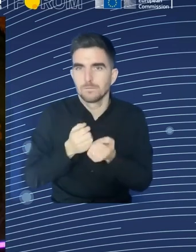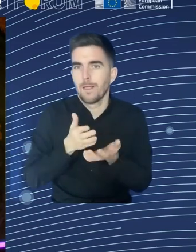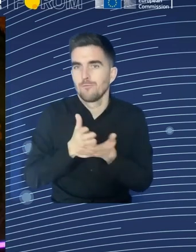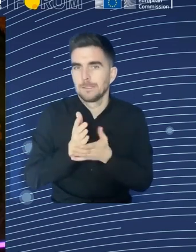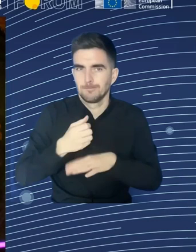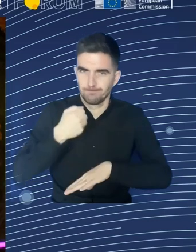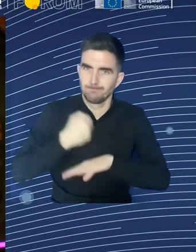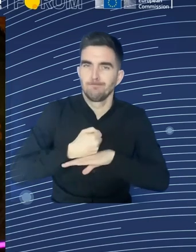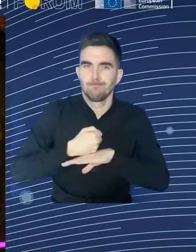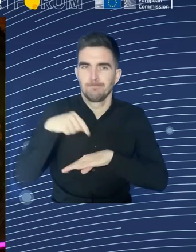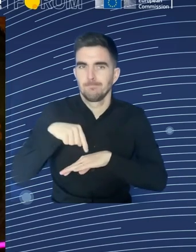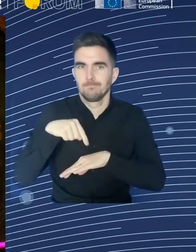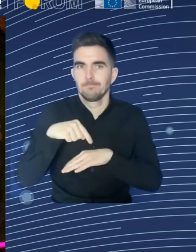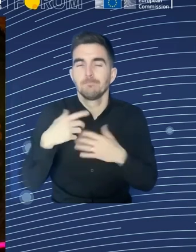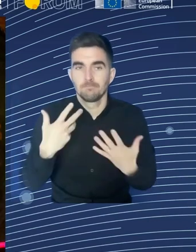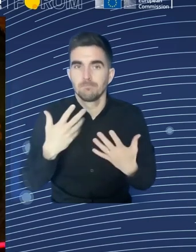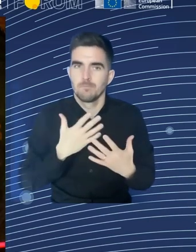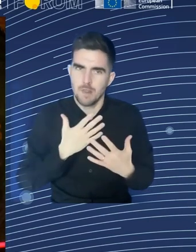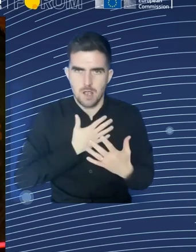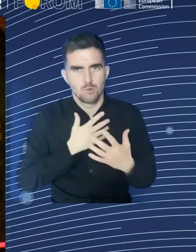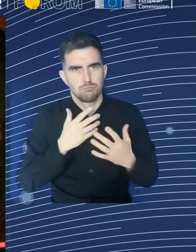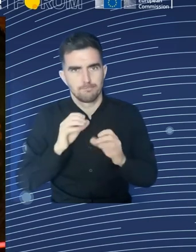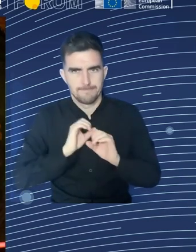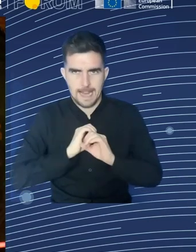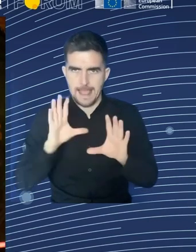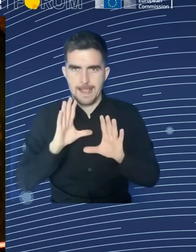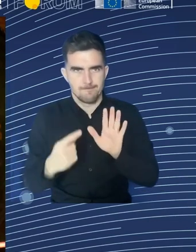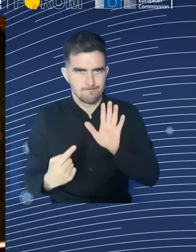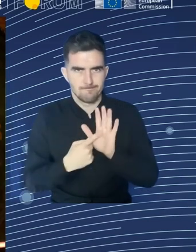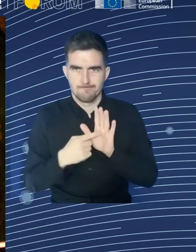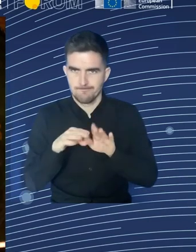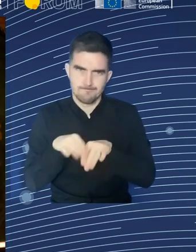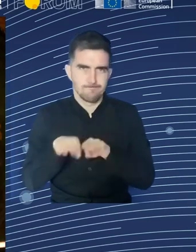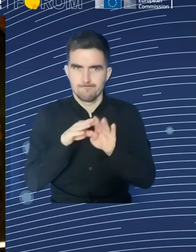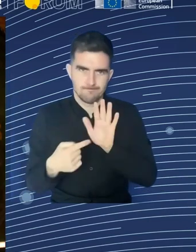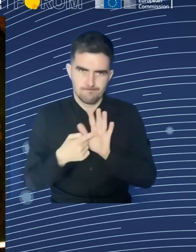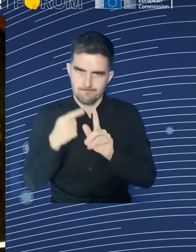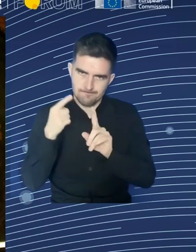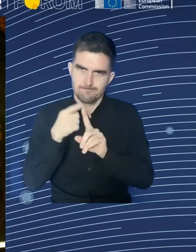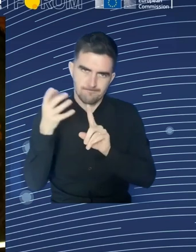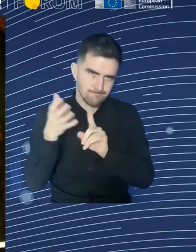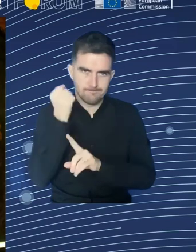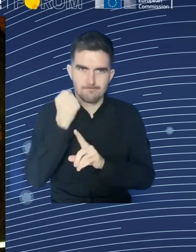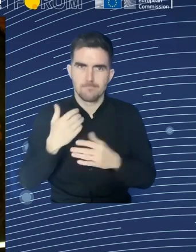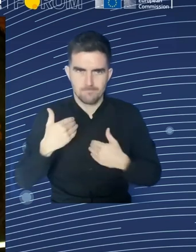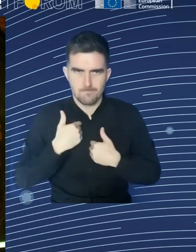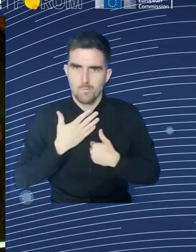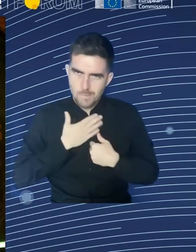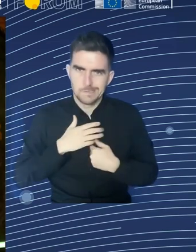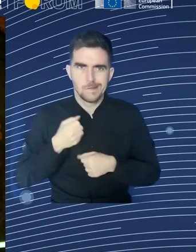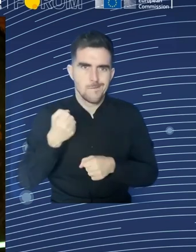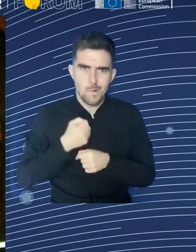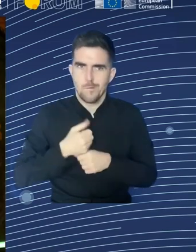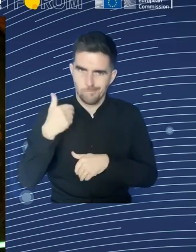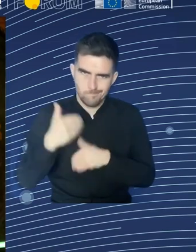would like to mention also that local and regional levels work in different networks, they participate in